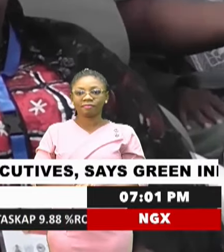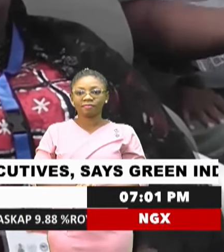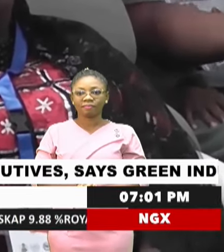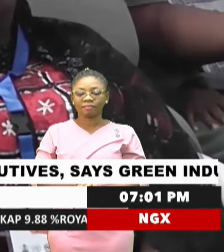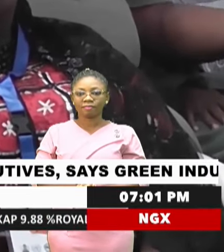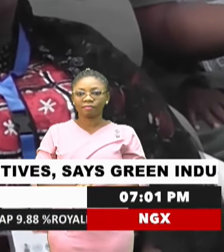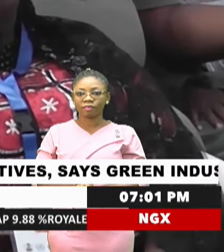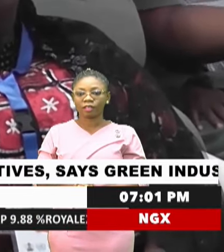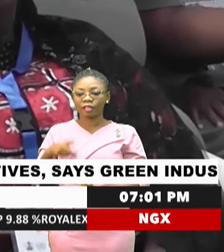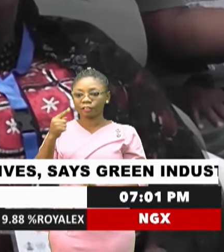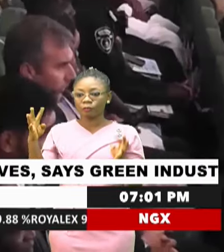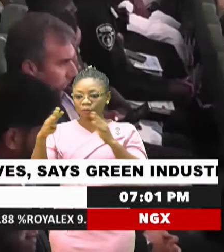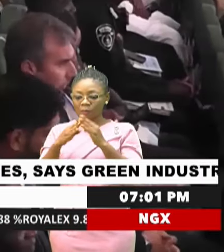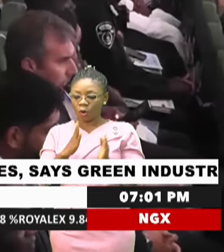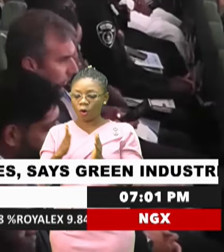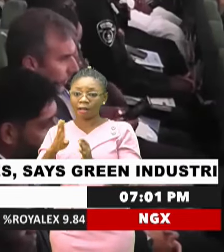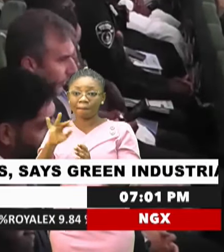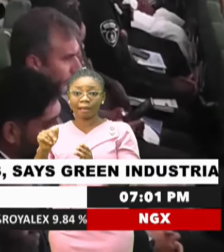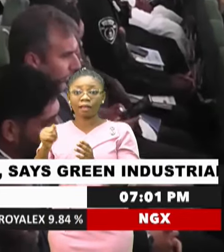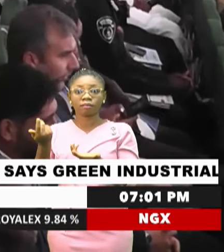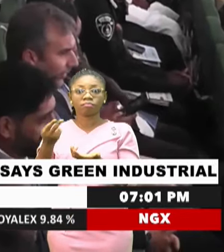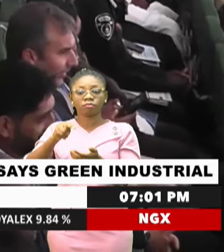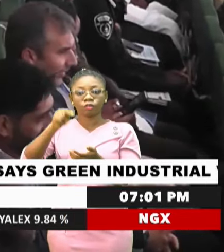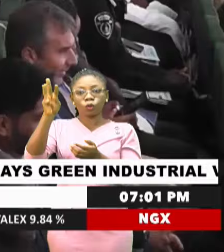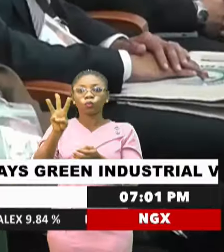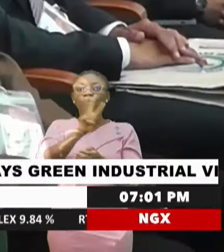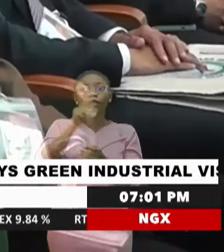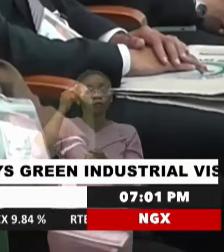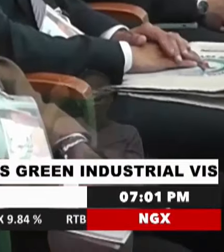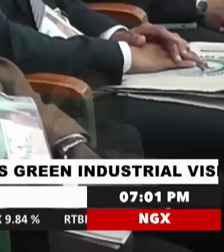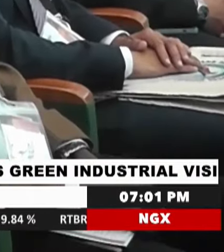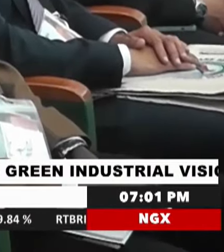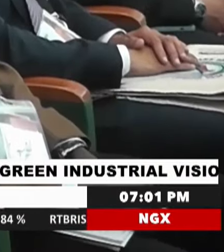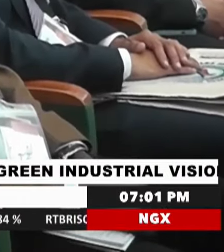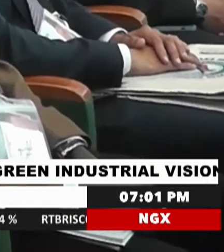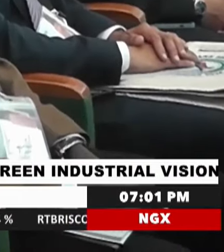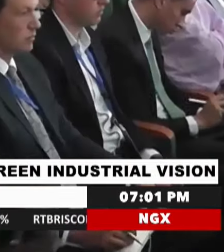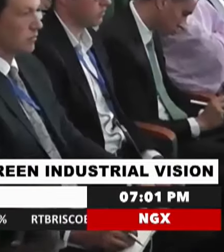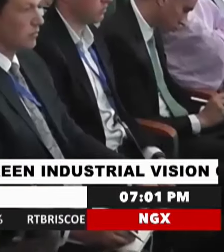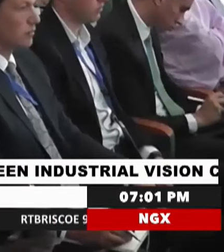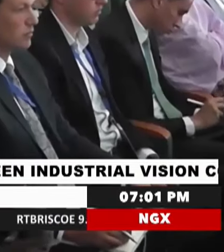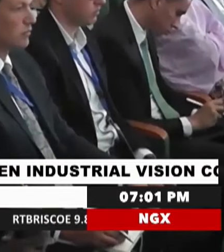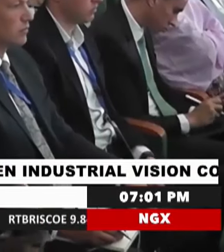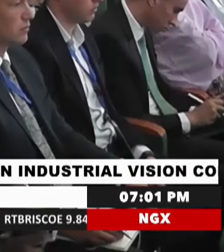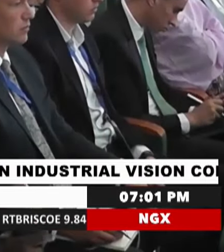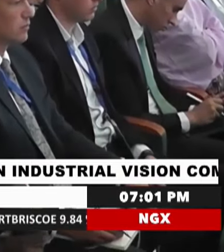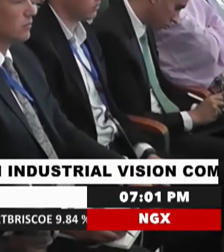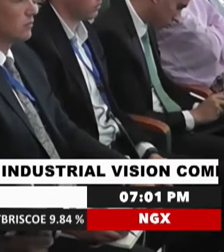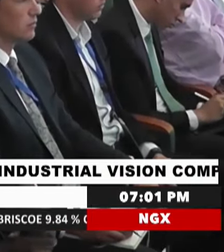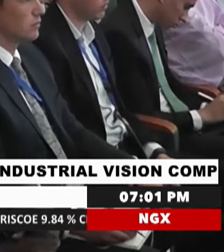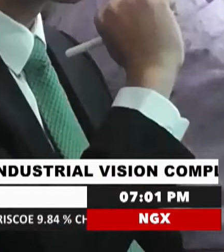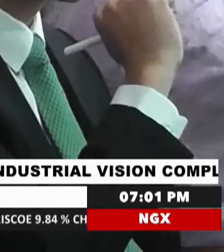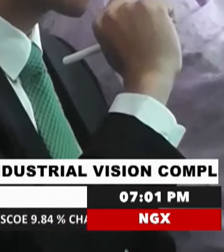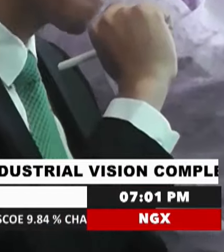The summit organized by the Northwest Governance Forum in collaboration with the United Nations Development Programme, UNDP, aims to